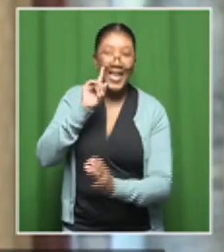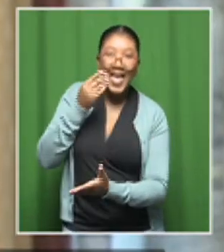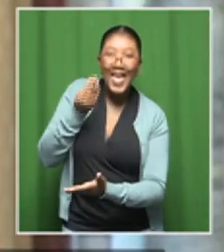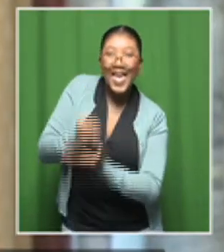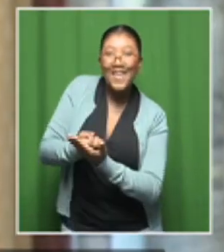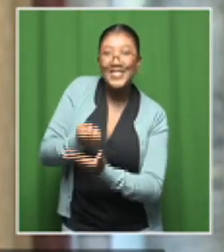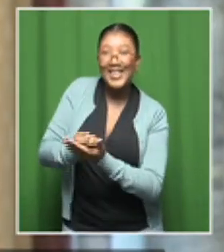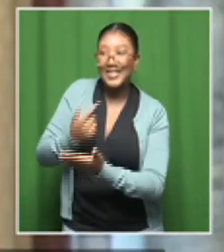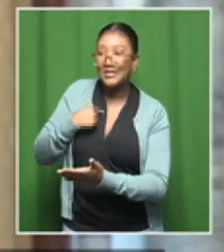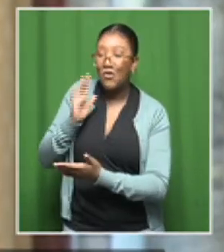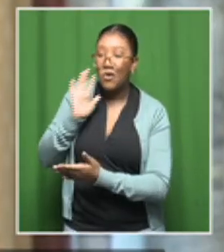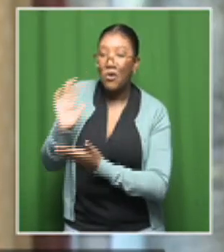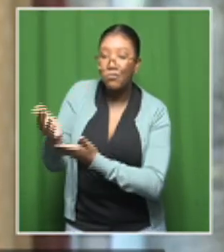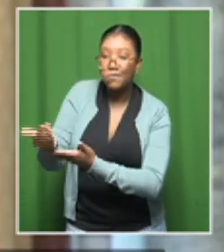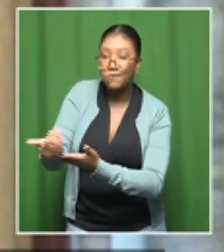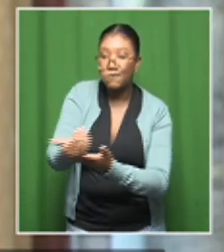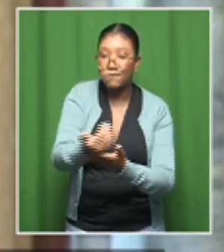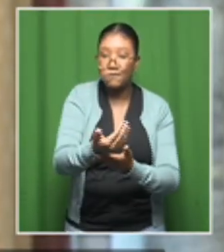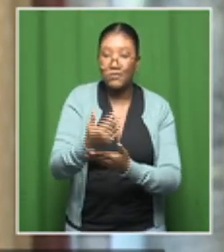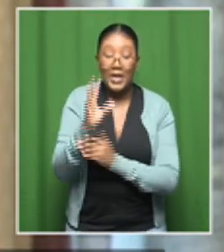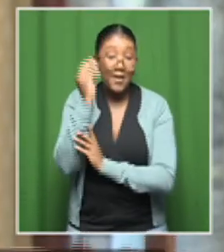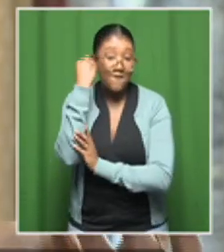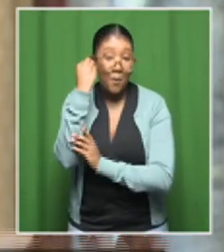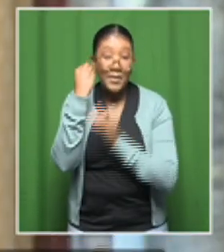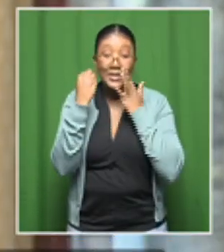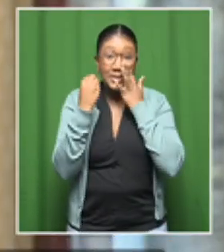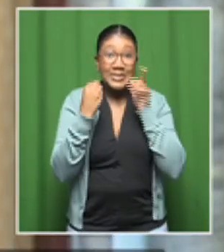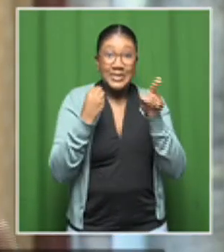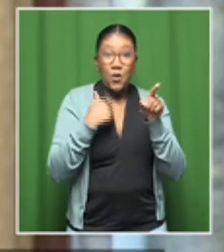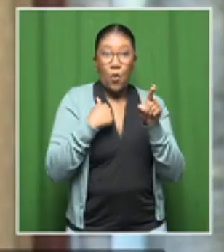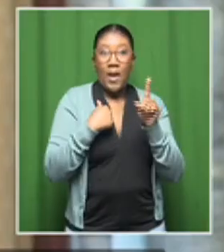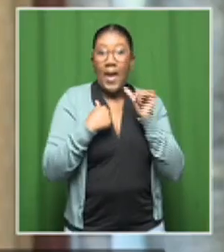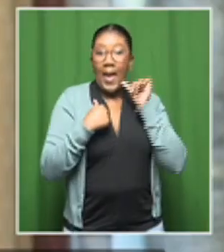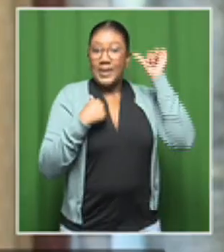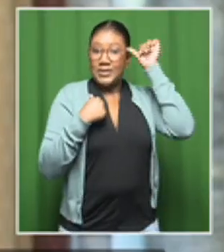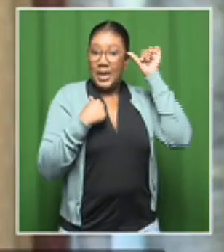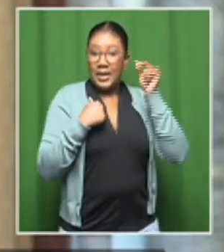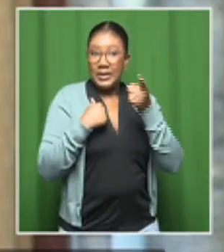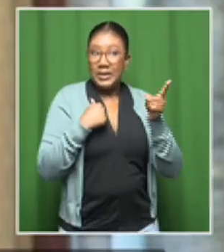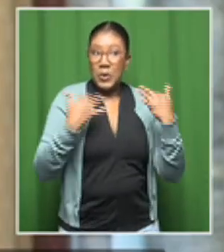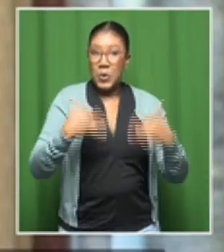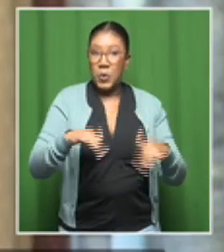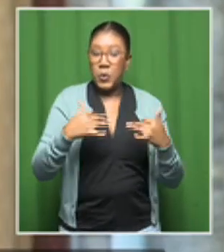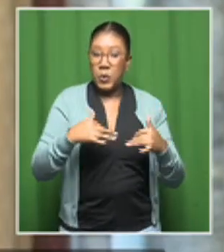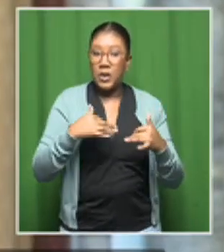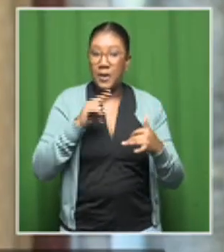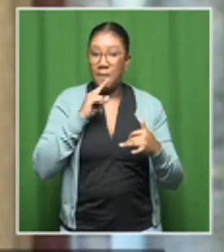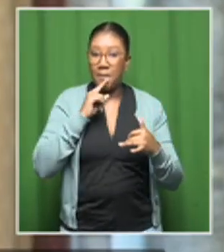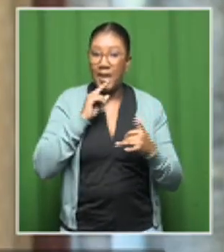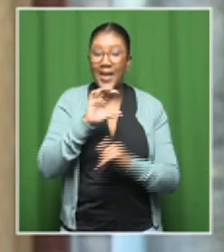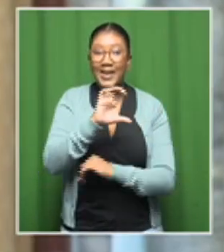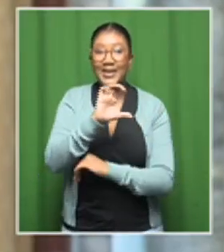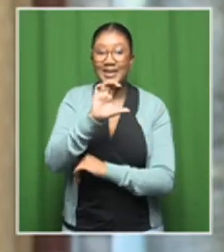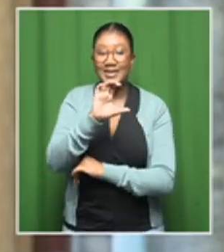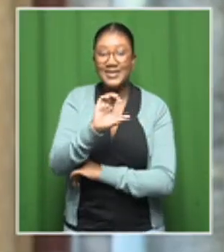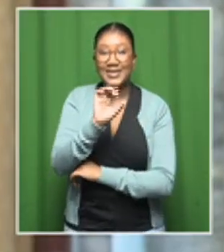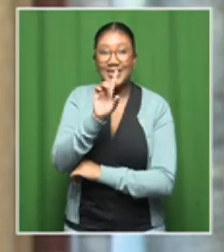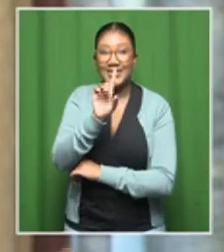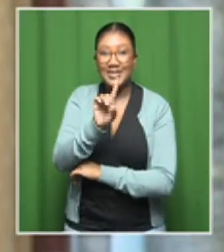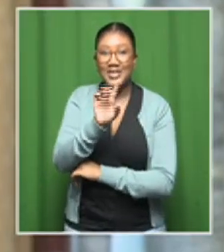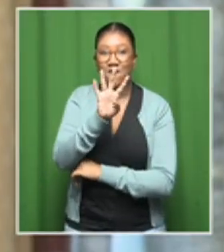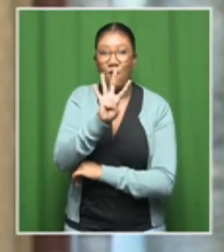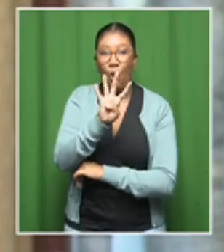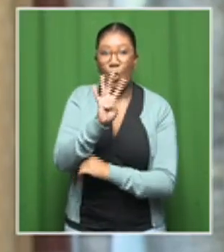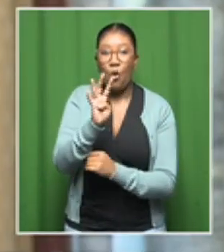with worm infection, mind you, these are adults, had higher viral loads and lower CD4 counts, actually showing